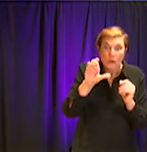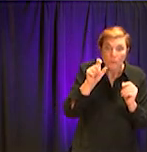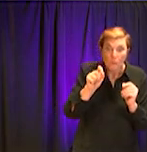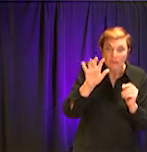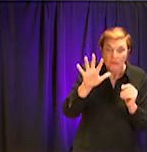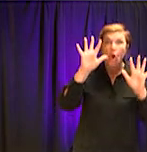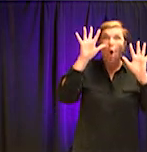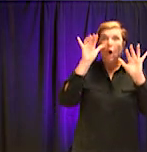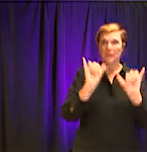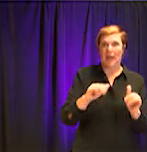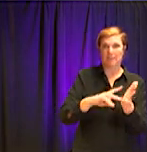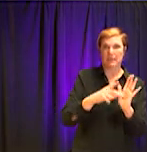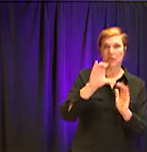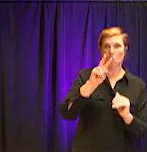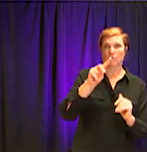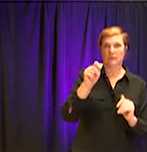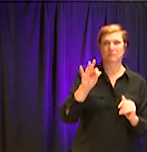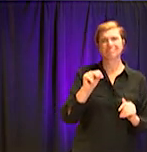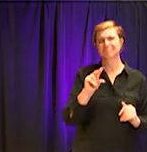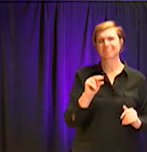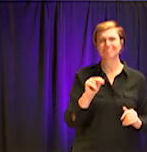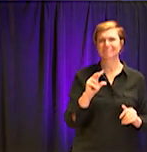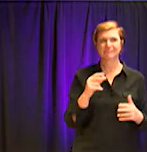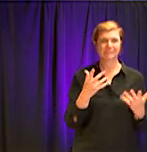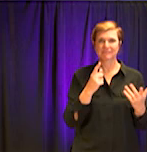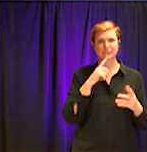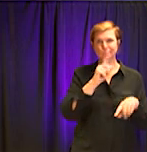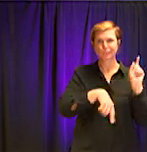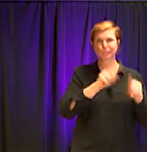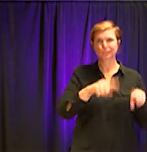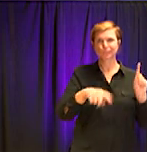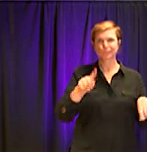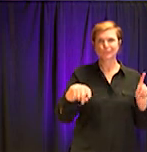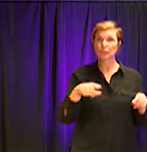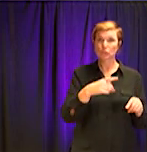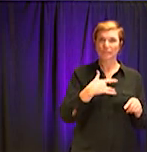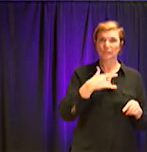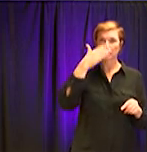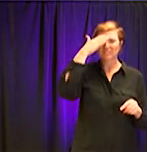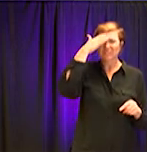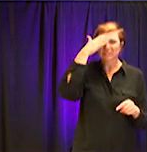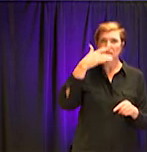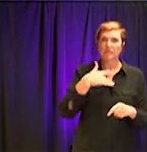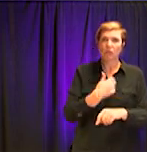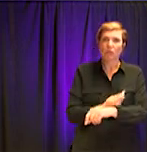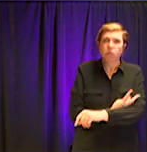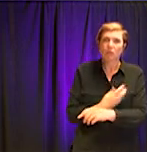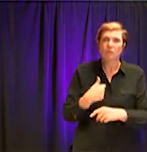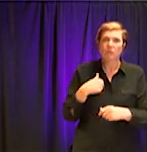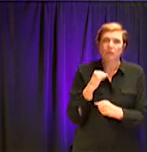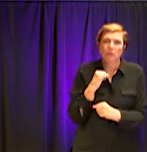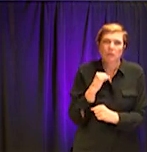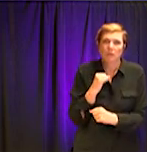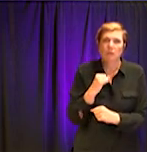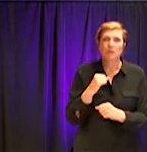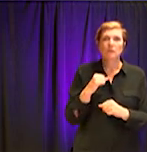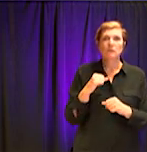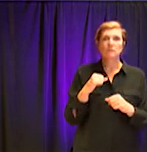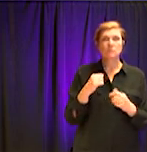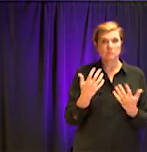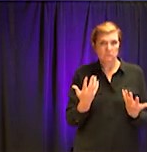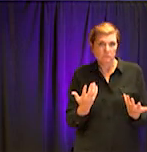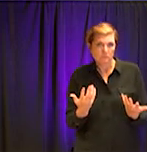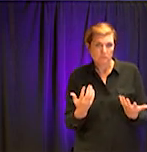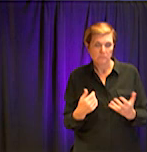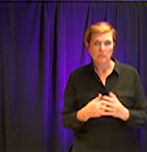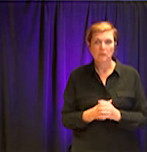ultimately proven to have COVID-19. So you can just, you know, be feverish. You could have chills. You could have a documented fever. People, I